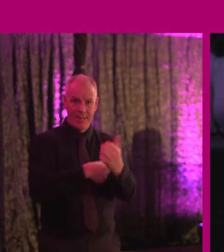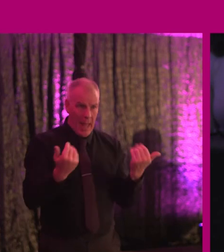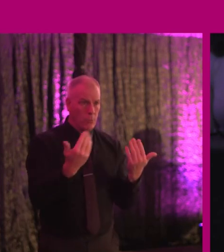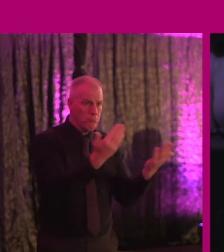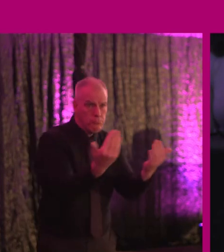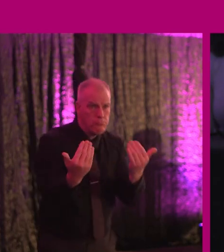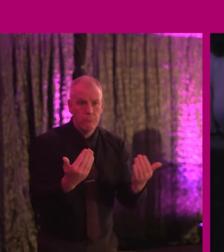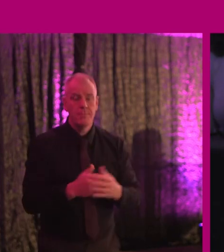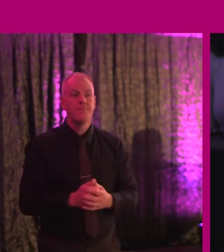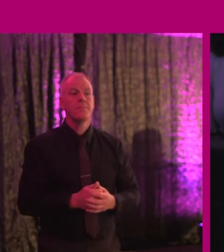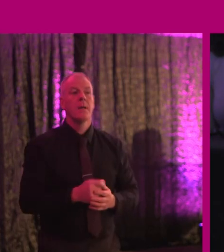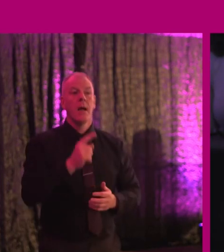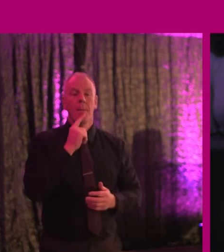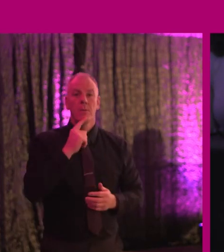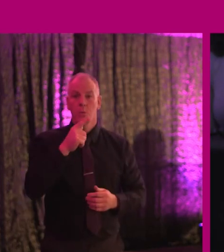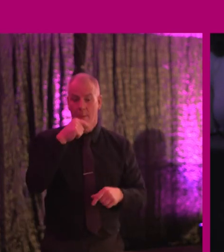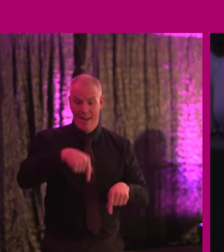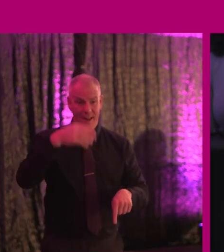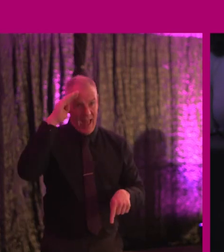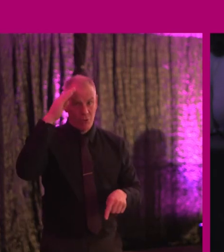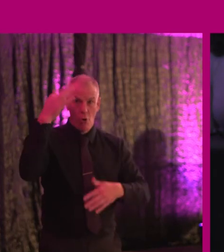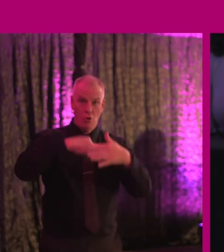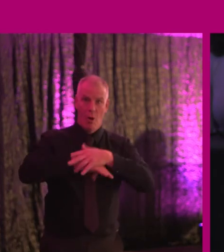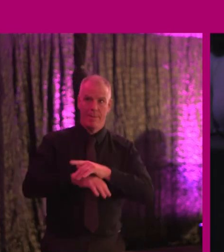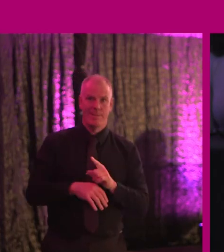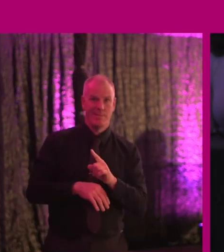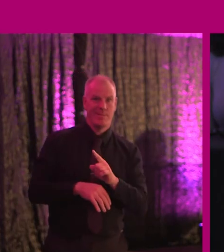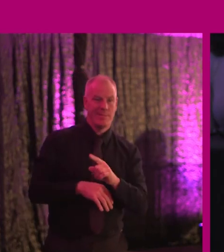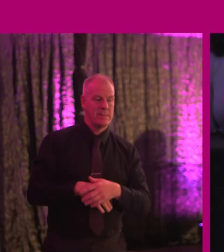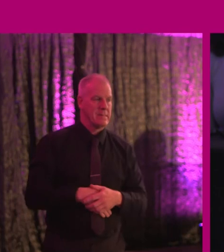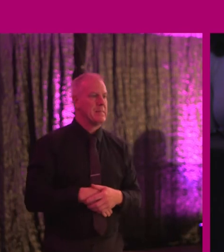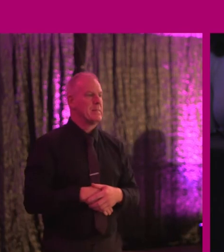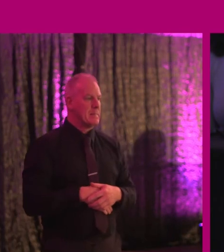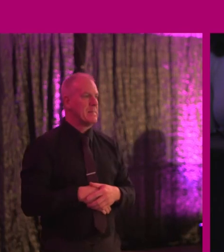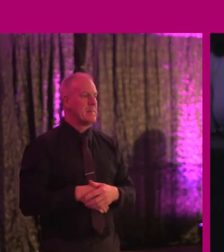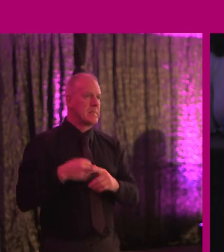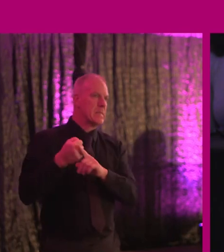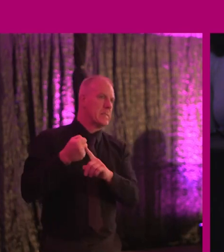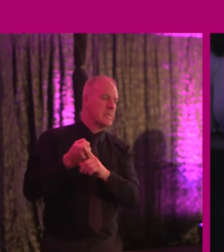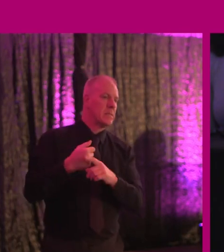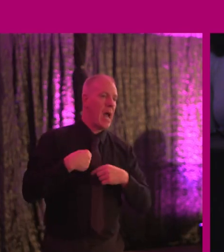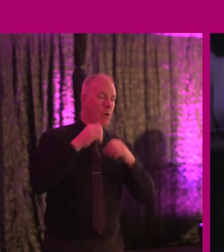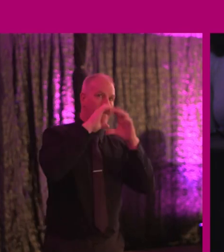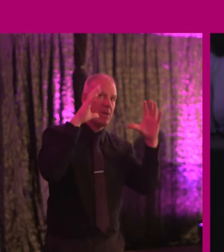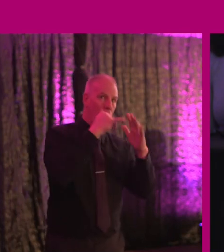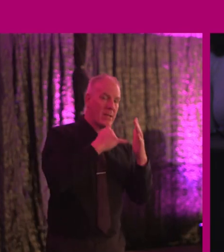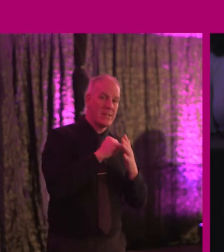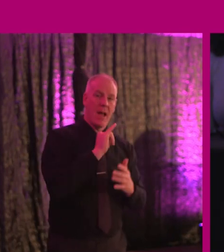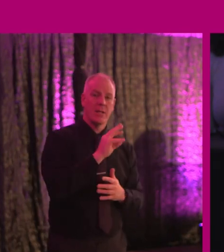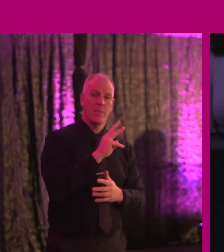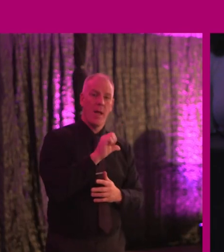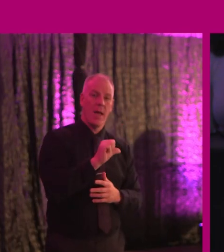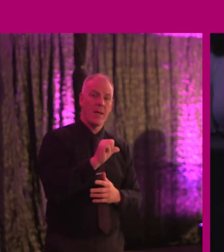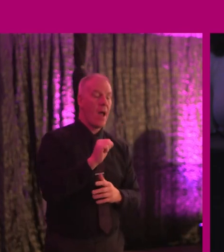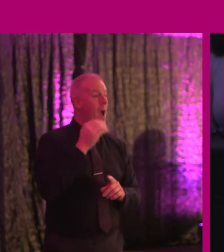Whereas when you're talking to, in the Irish context, government, you know, we're running campaigns. Our own vision as an organisation is that